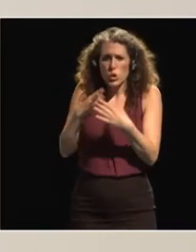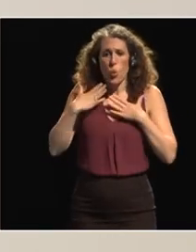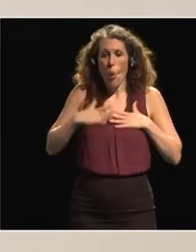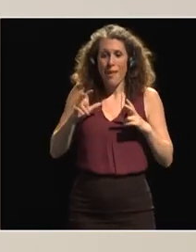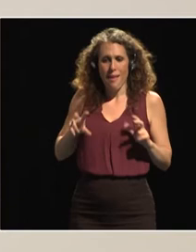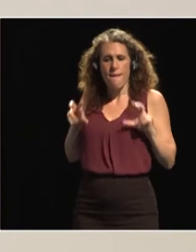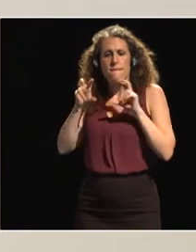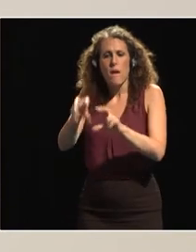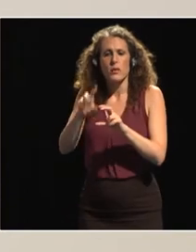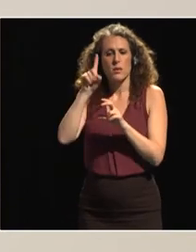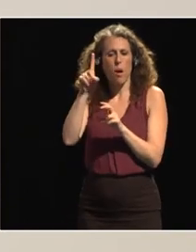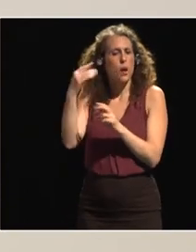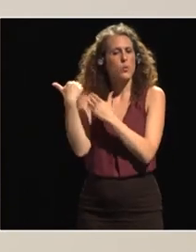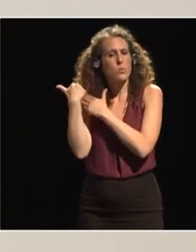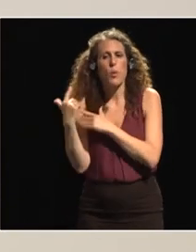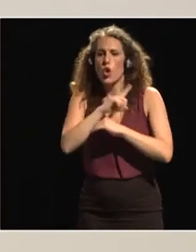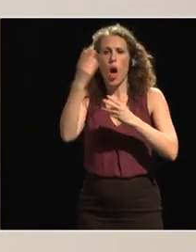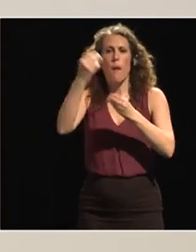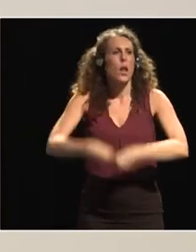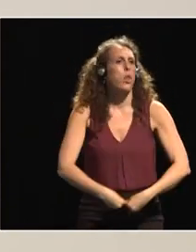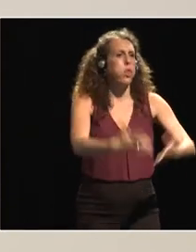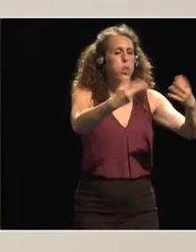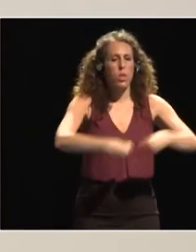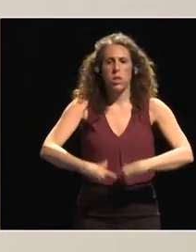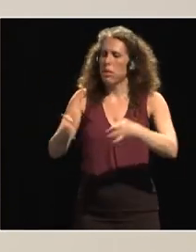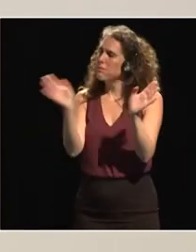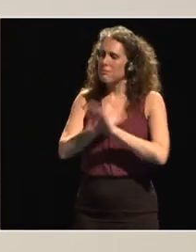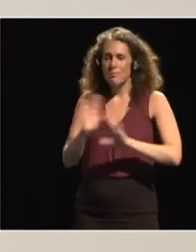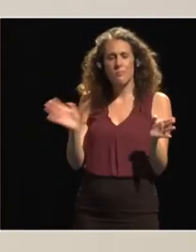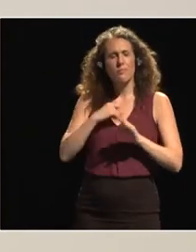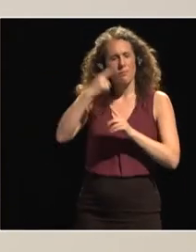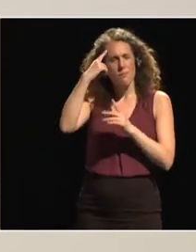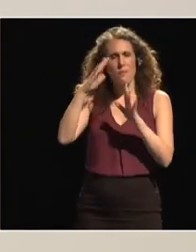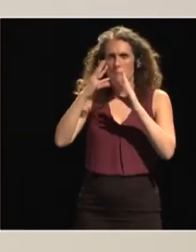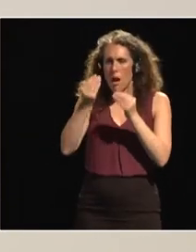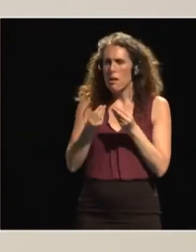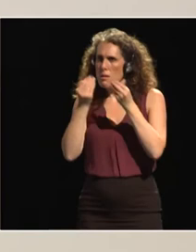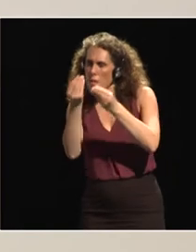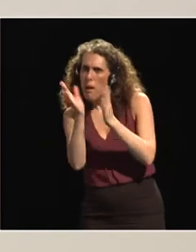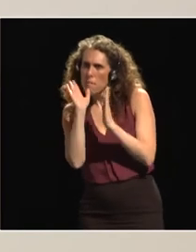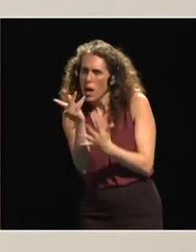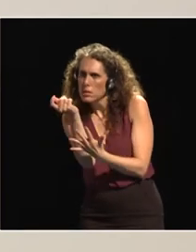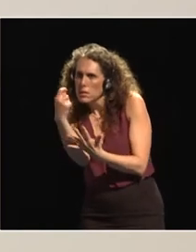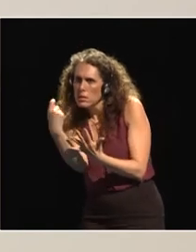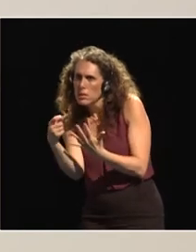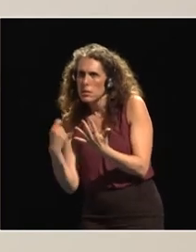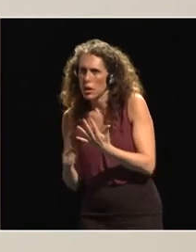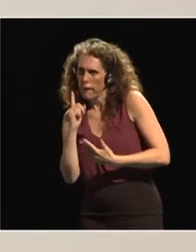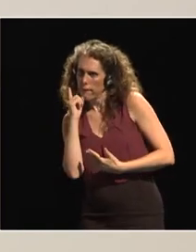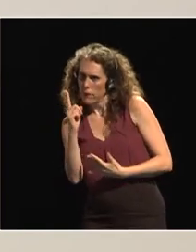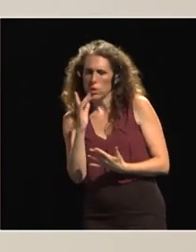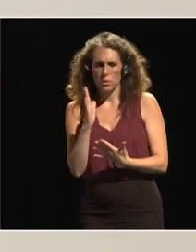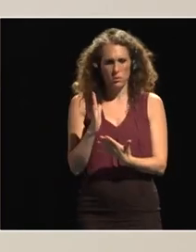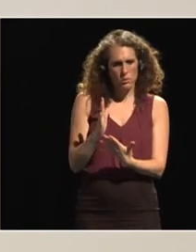uh and we need reliable partners on both sides and i think we are working closely on this at the moment to make sure uh that we get